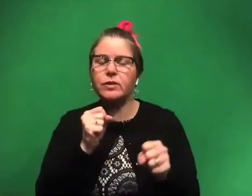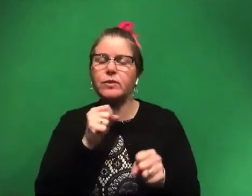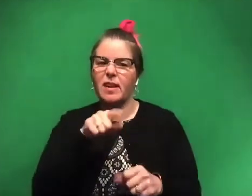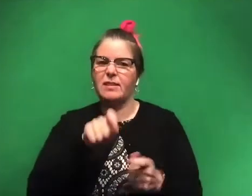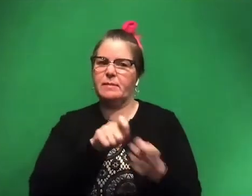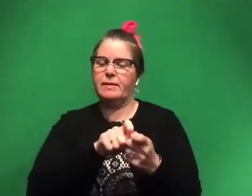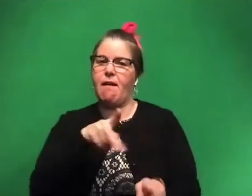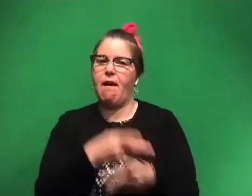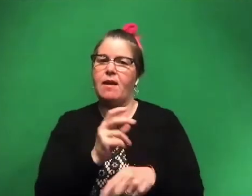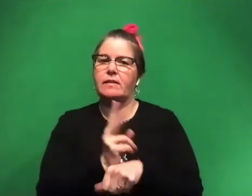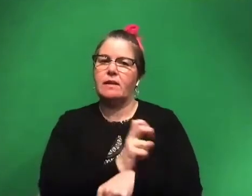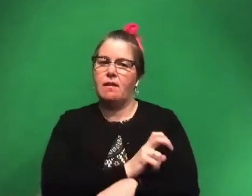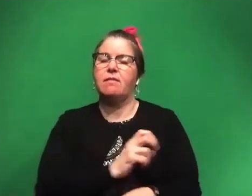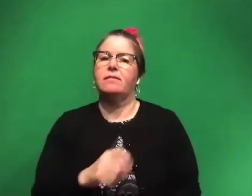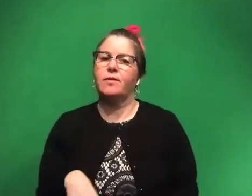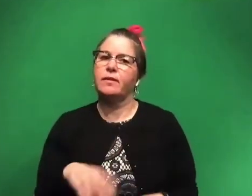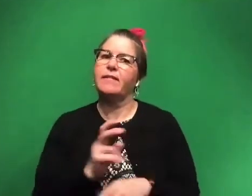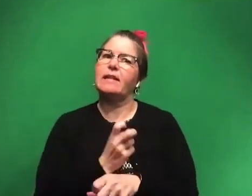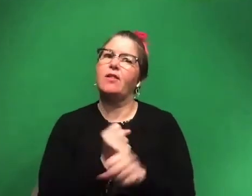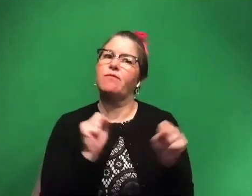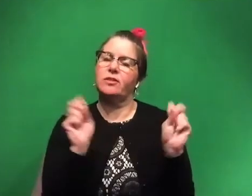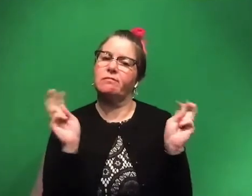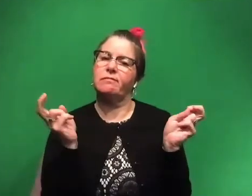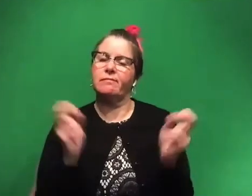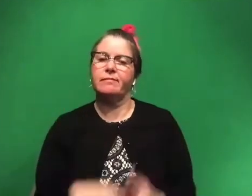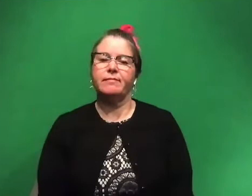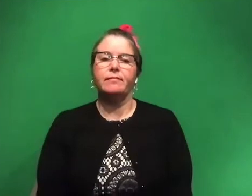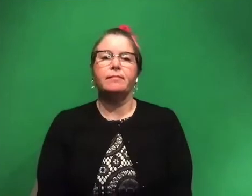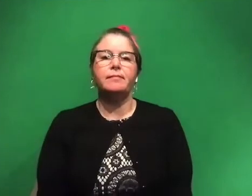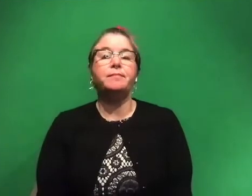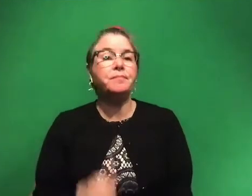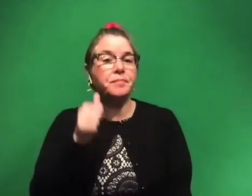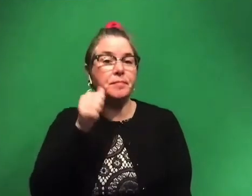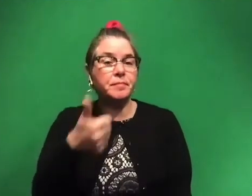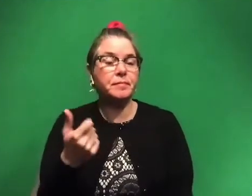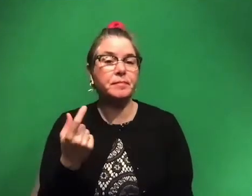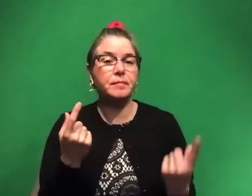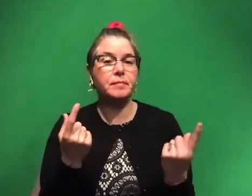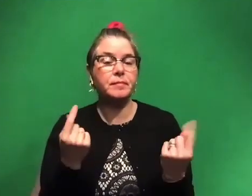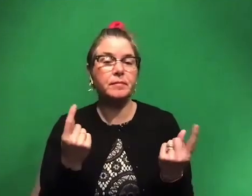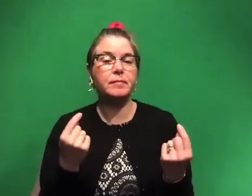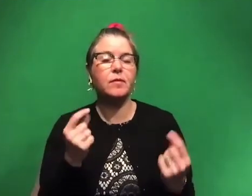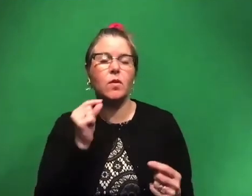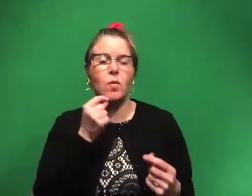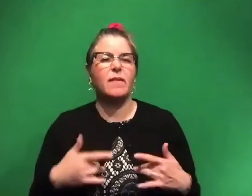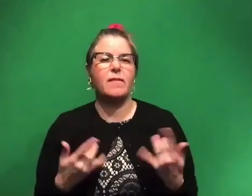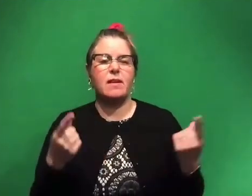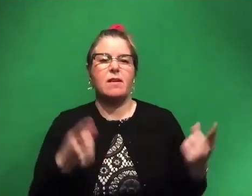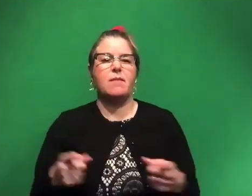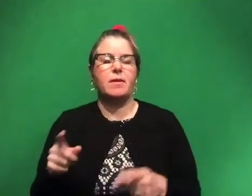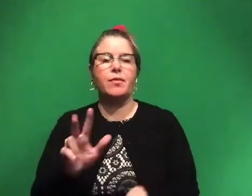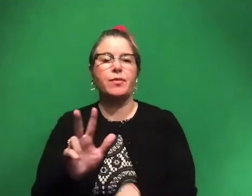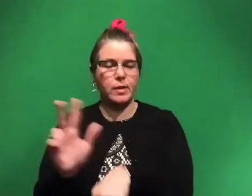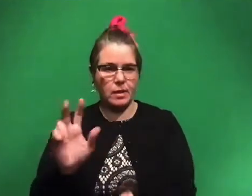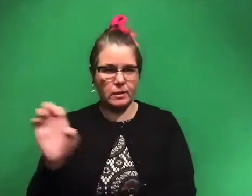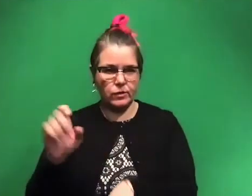So the subject is snail rescue, effectively. Tomorrow, we also have a super cool event happening at 3 p.m.